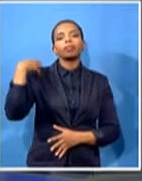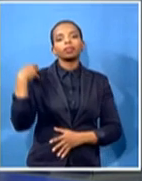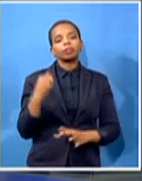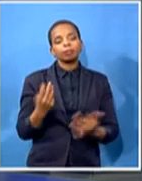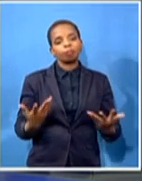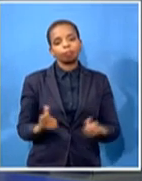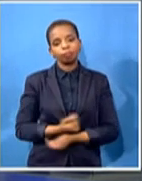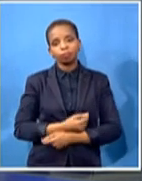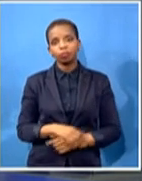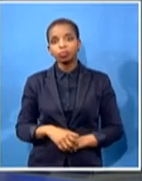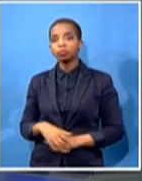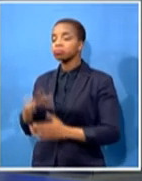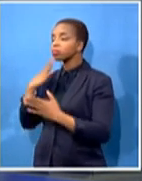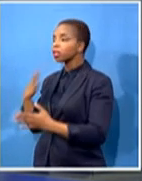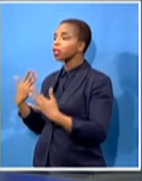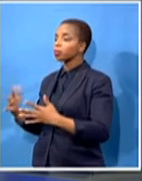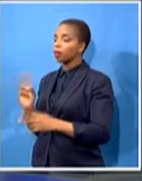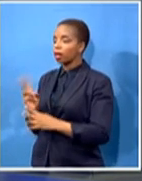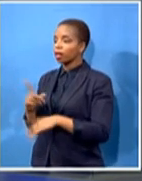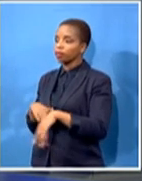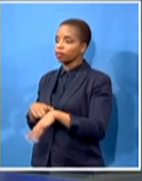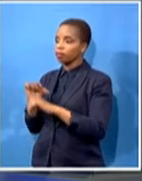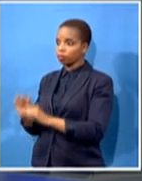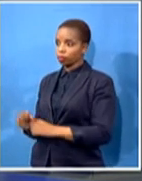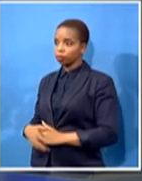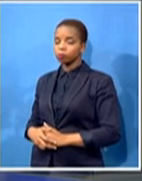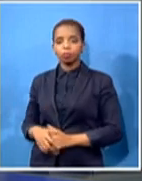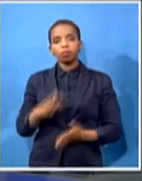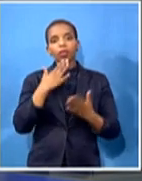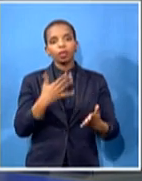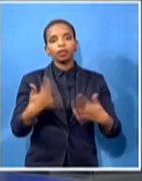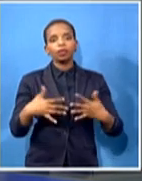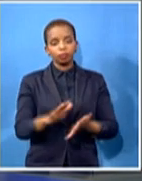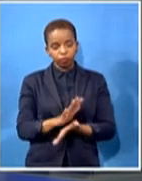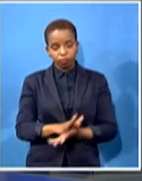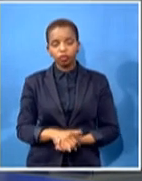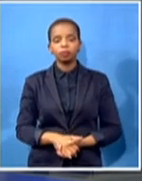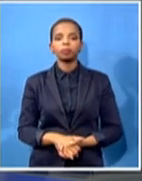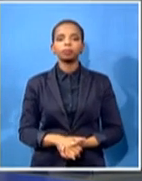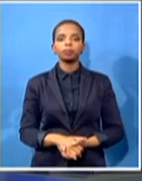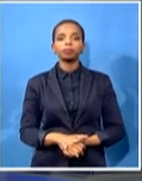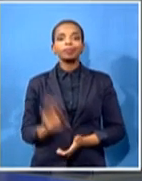morning. Thank you very much. It's a pleasure. The Swedish ambassador to South Africa ambassador, Cecilia Gillen. Thank you much.